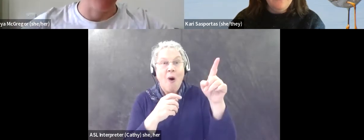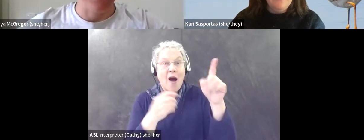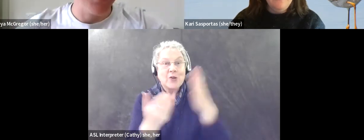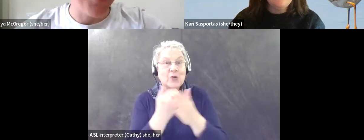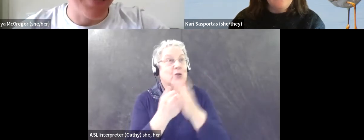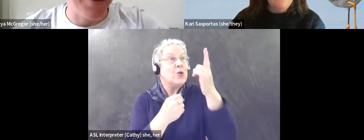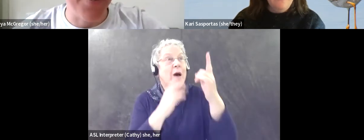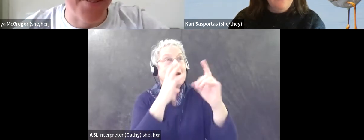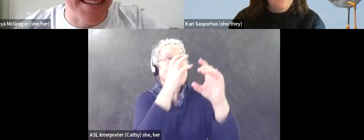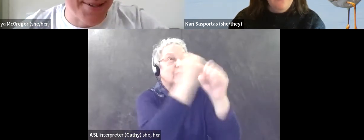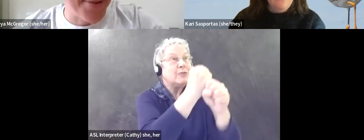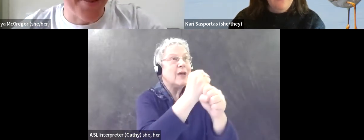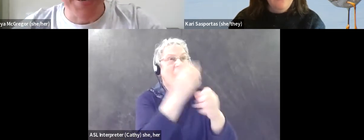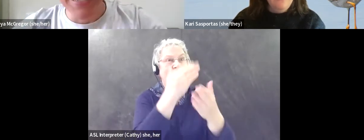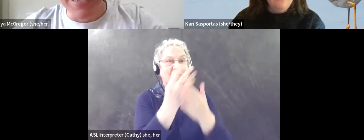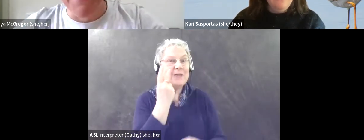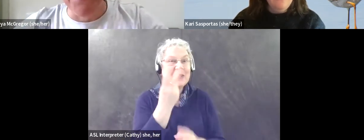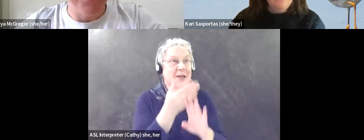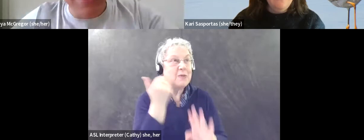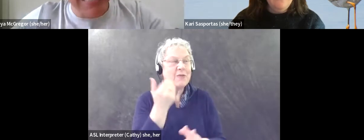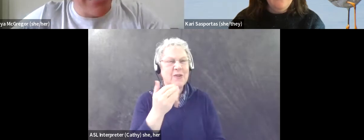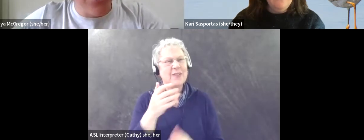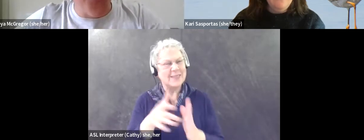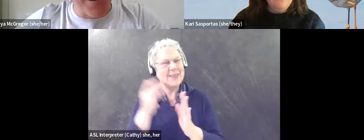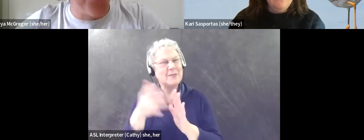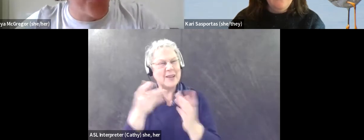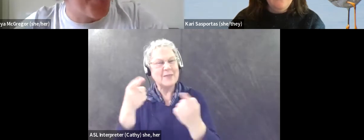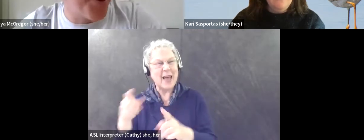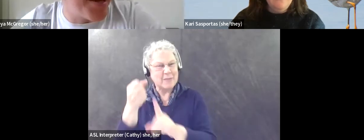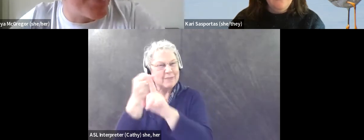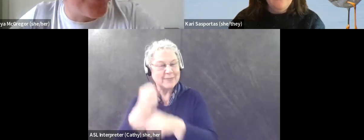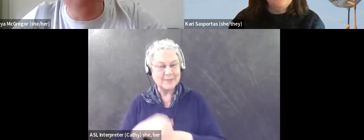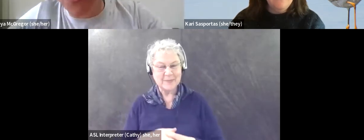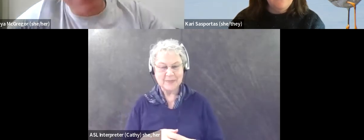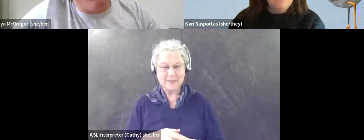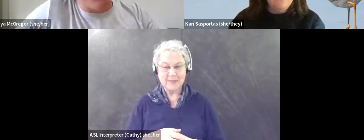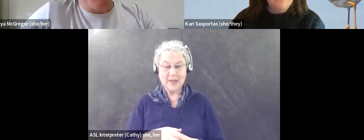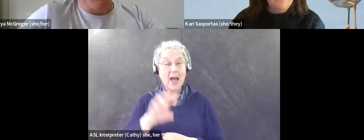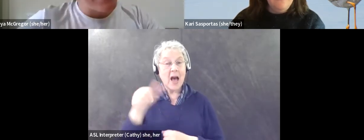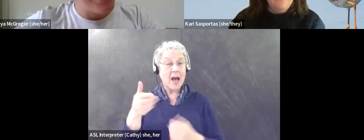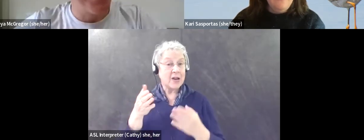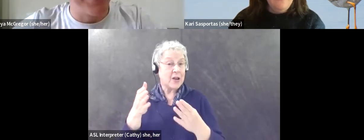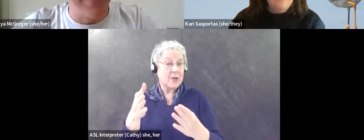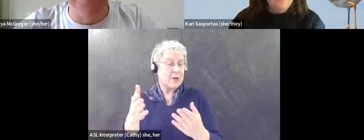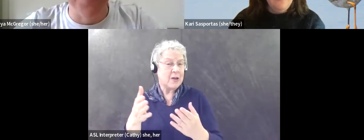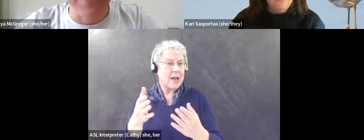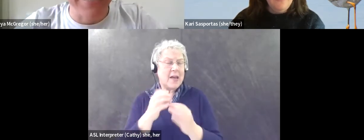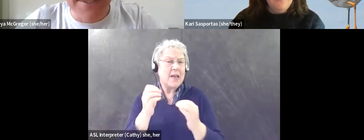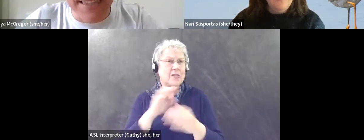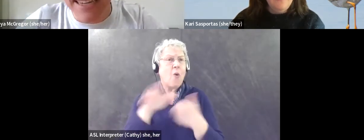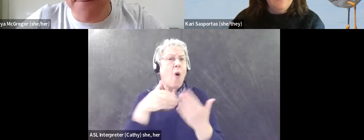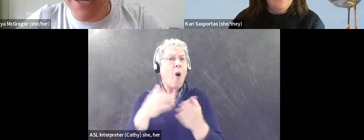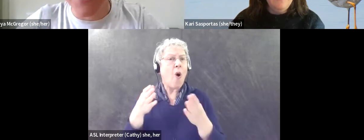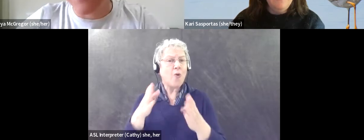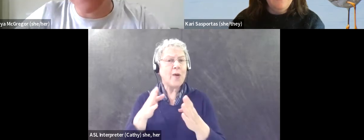excited about that new bird that I've never run into before. No way of going birding is more or less valuable than any other. And everyone